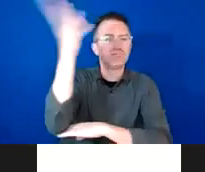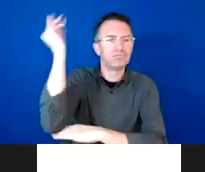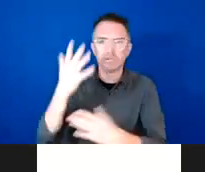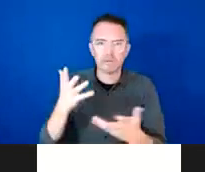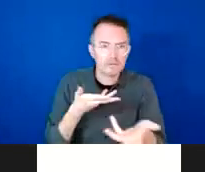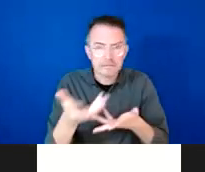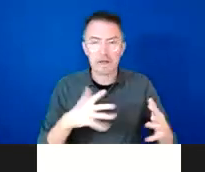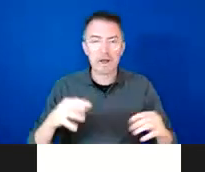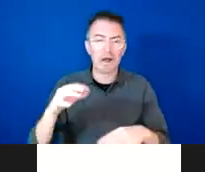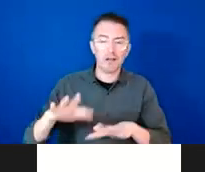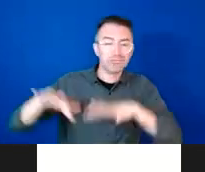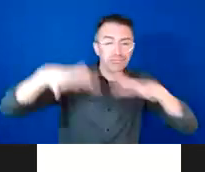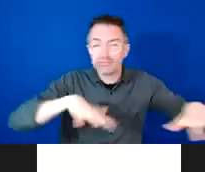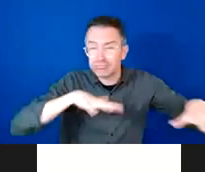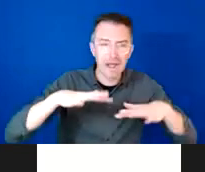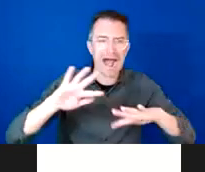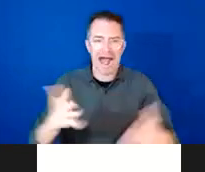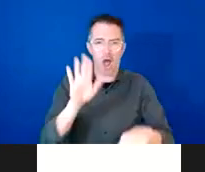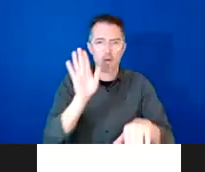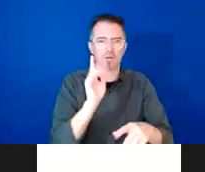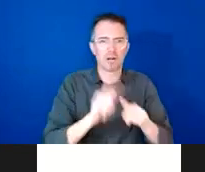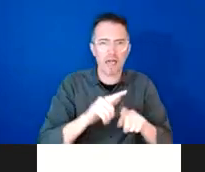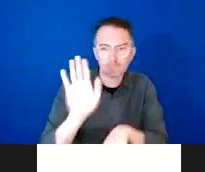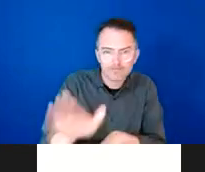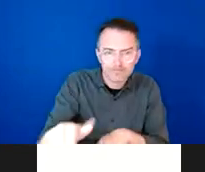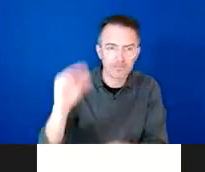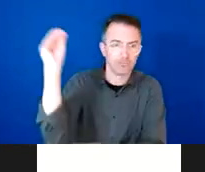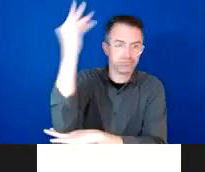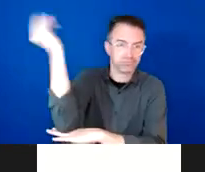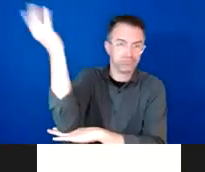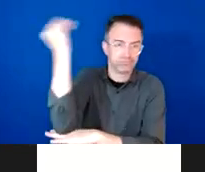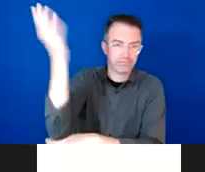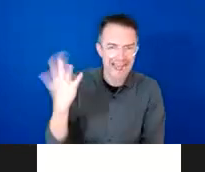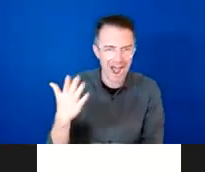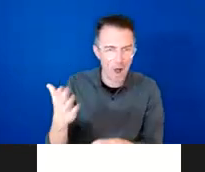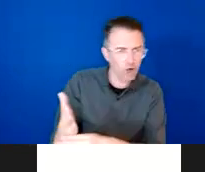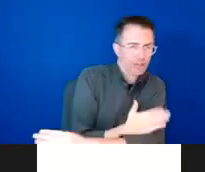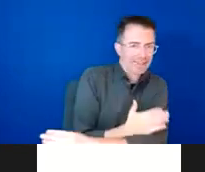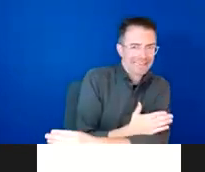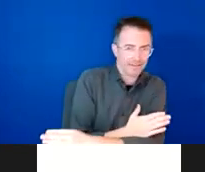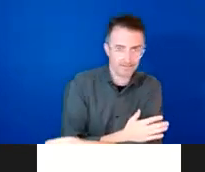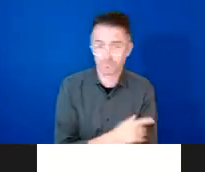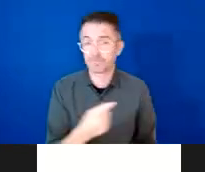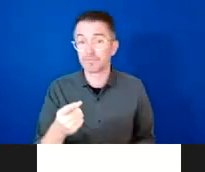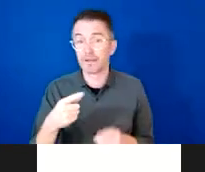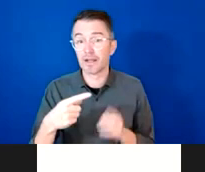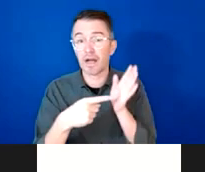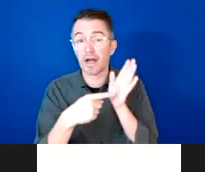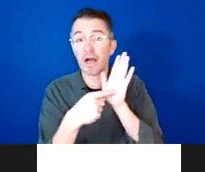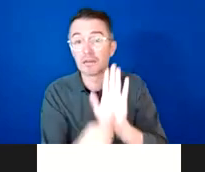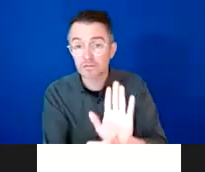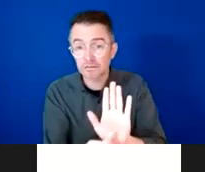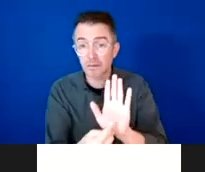like Comoros and the SIDS so Lorelei over to you thank you Dr.